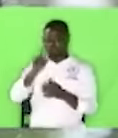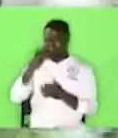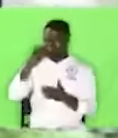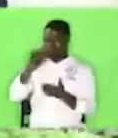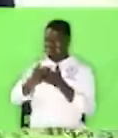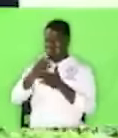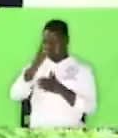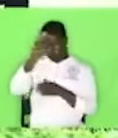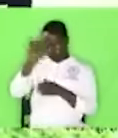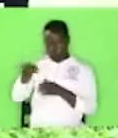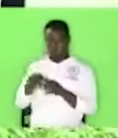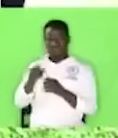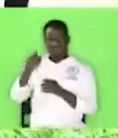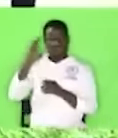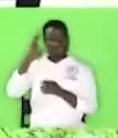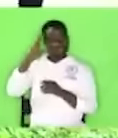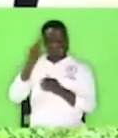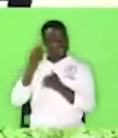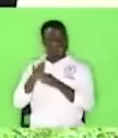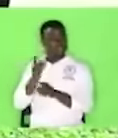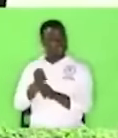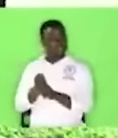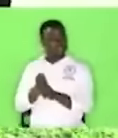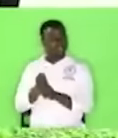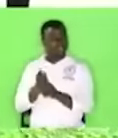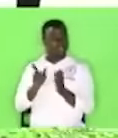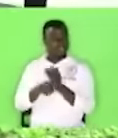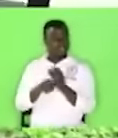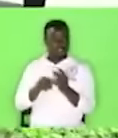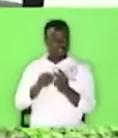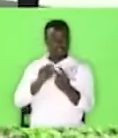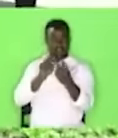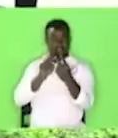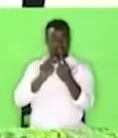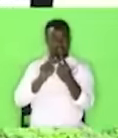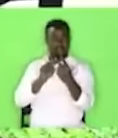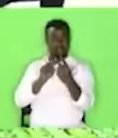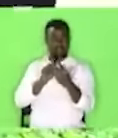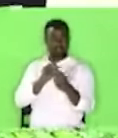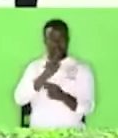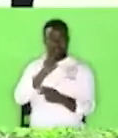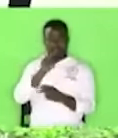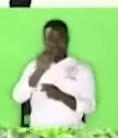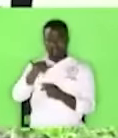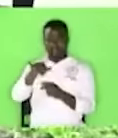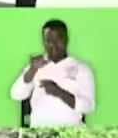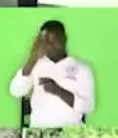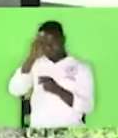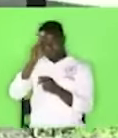I heard he's passed on. Then you look at him. That man was a blessing to me.